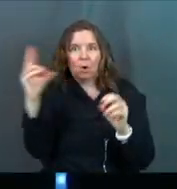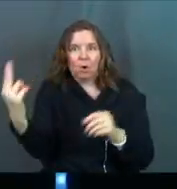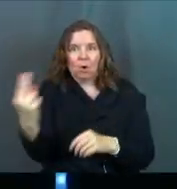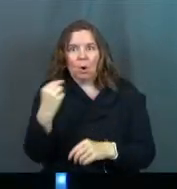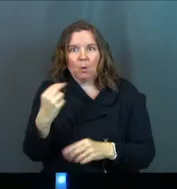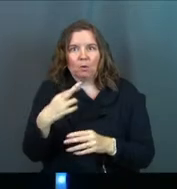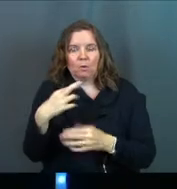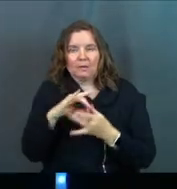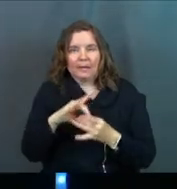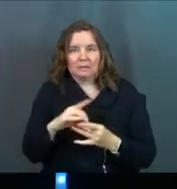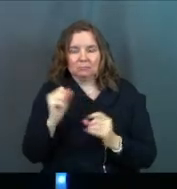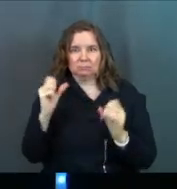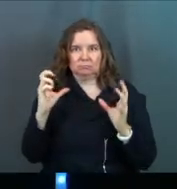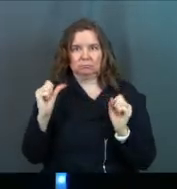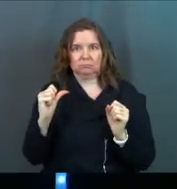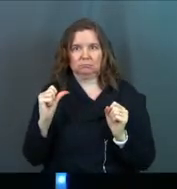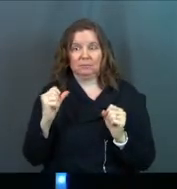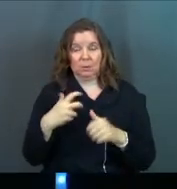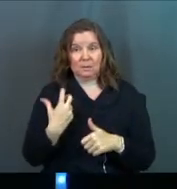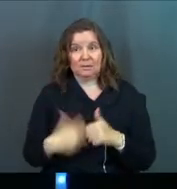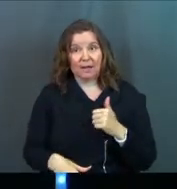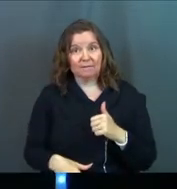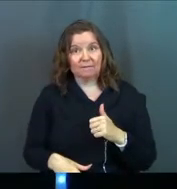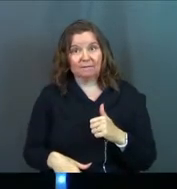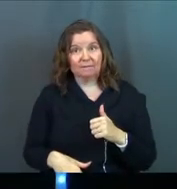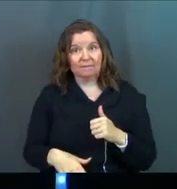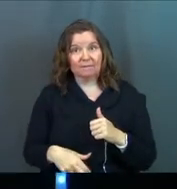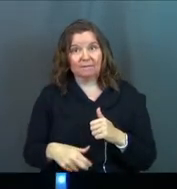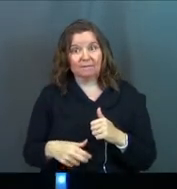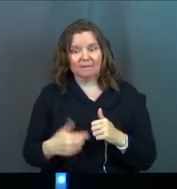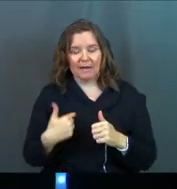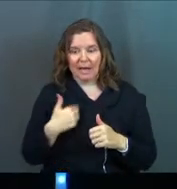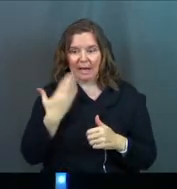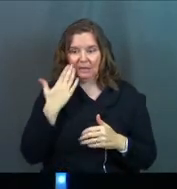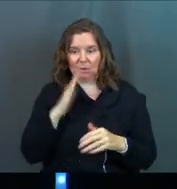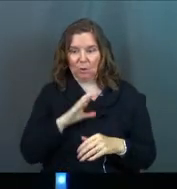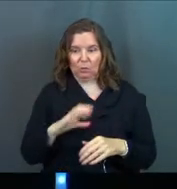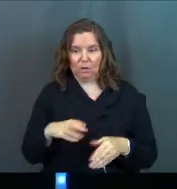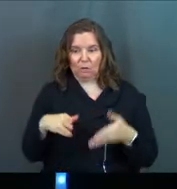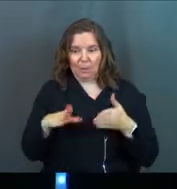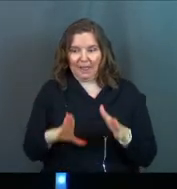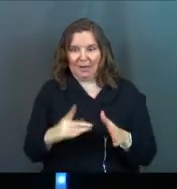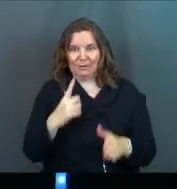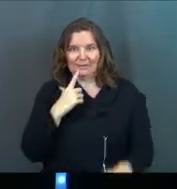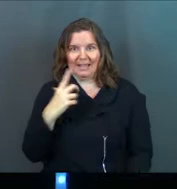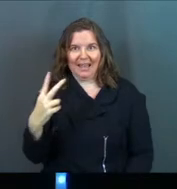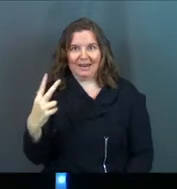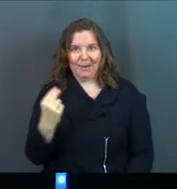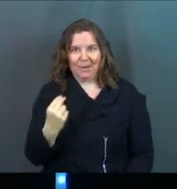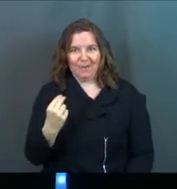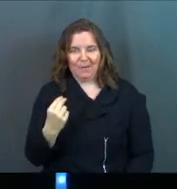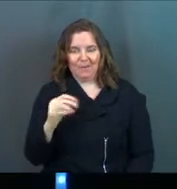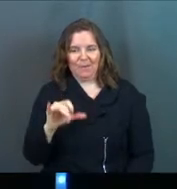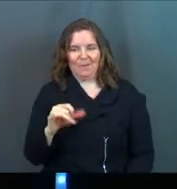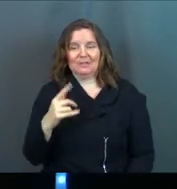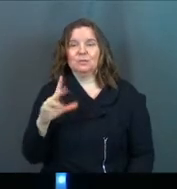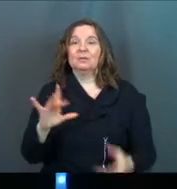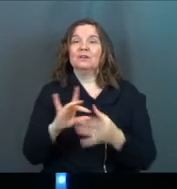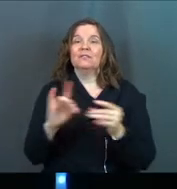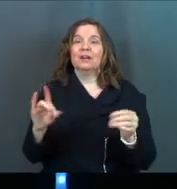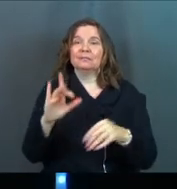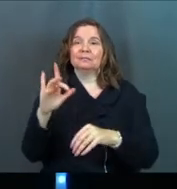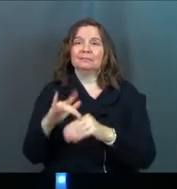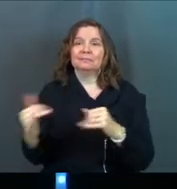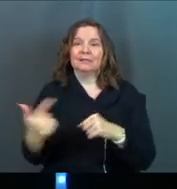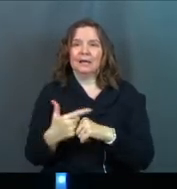a relationship. It was tough on me. I didn't know Christians were allowed to say that. Here's the phrase we're going to go